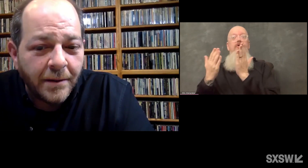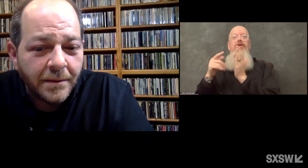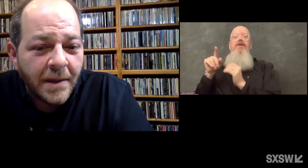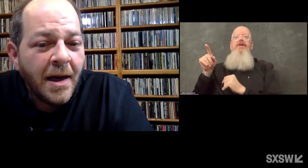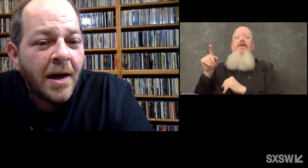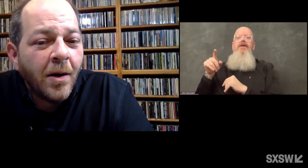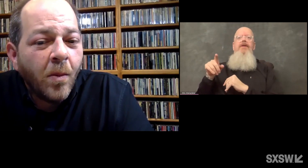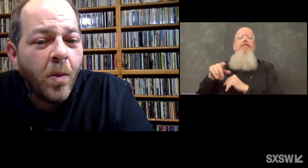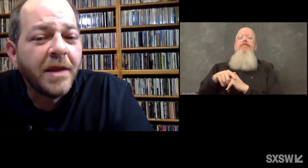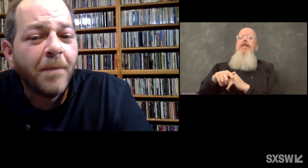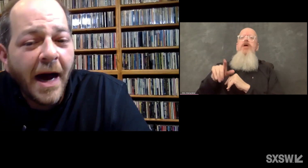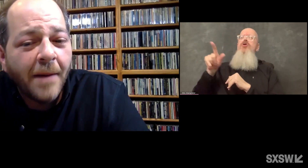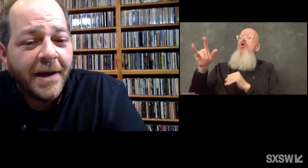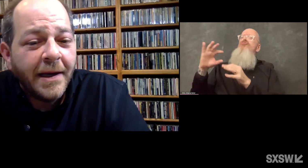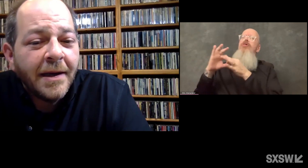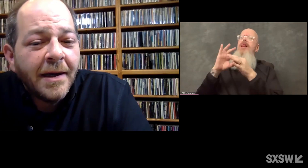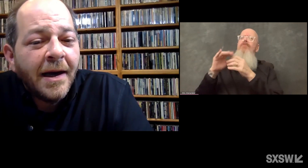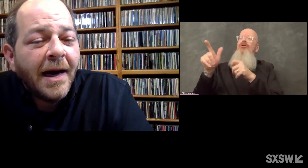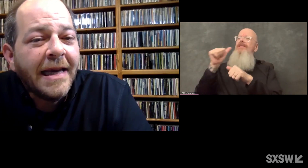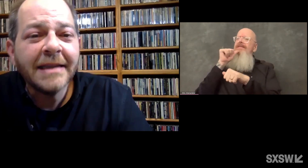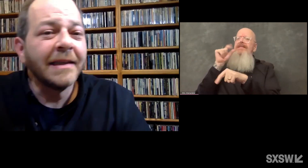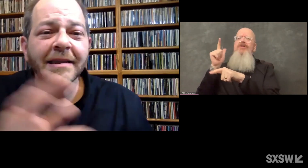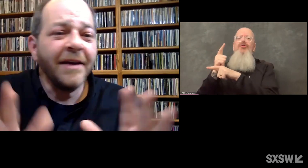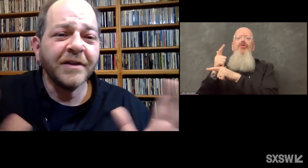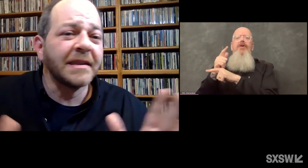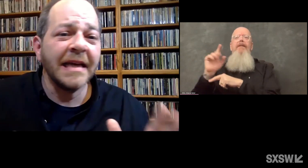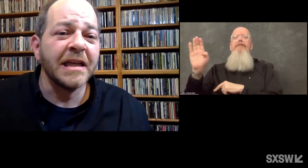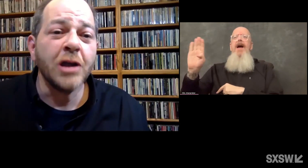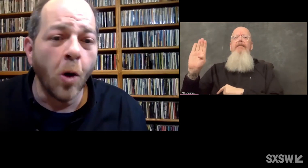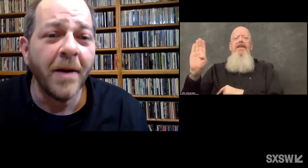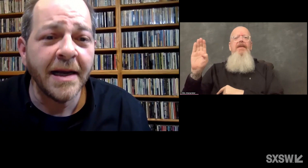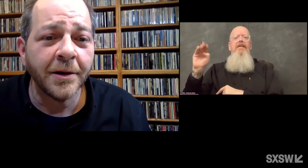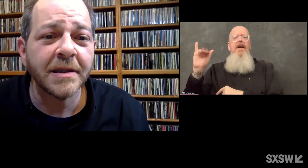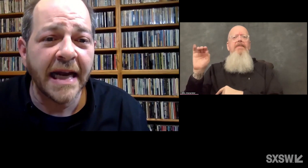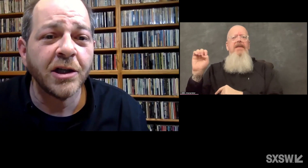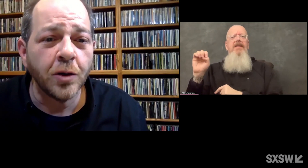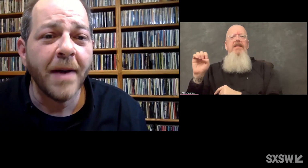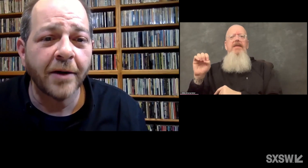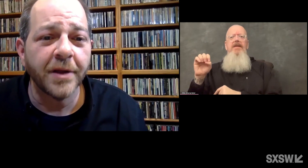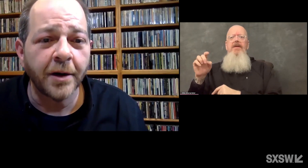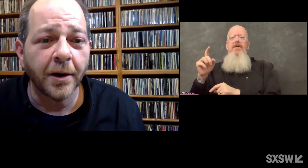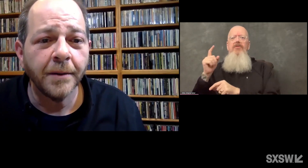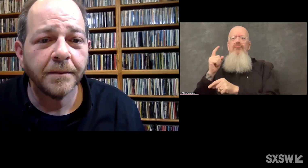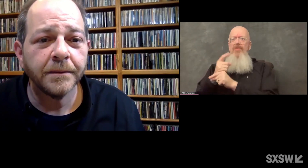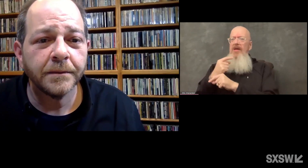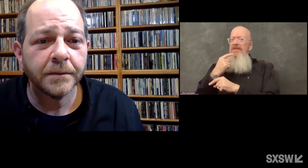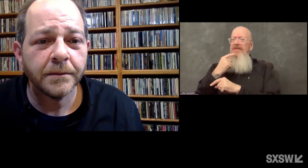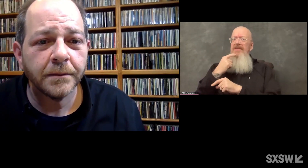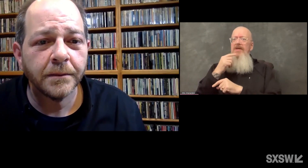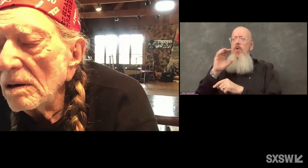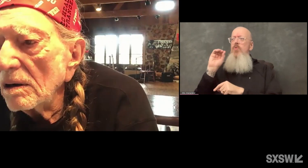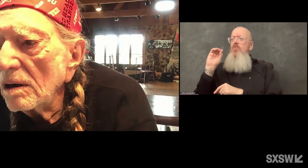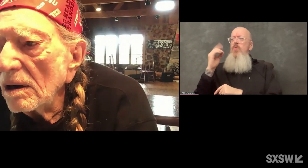sister, with Bobby, is it safe to say that nobody understands you better than her?